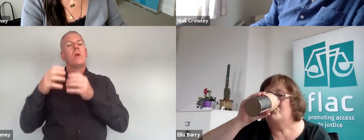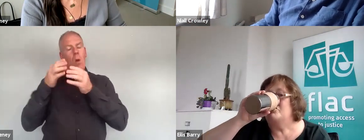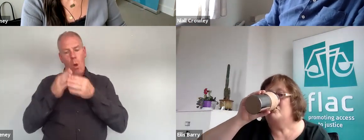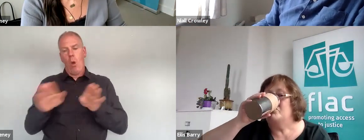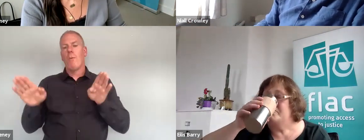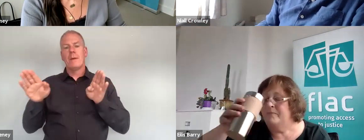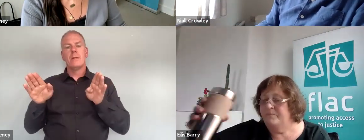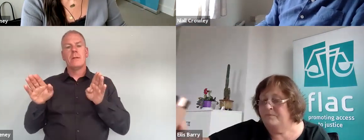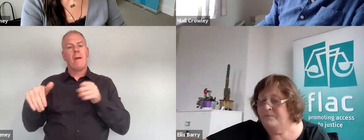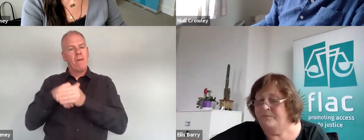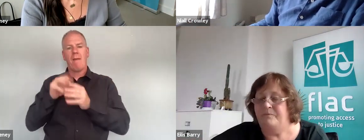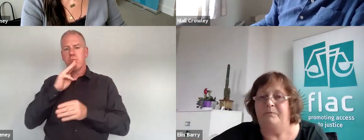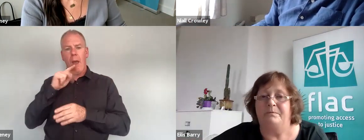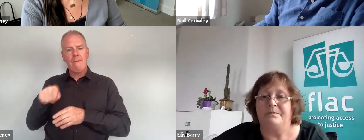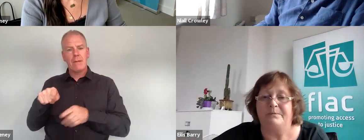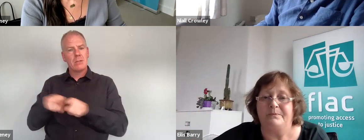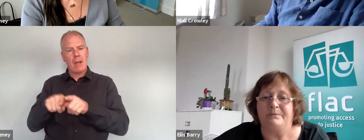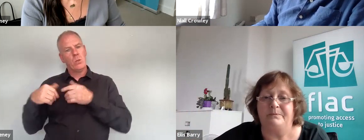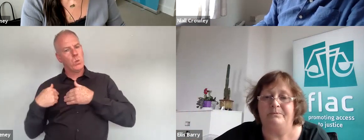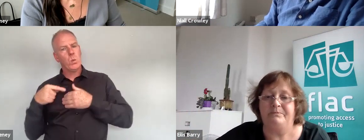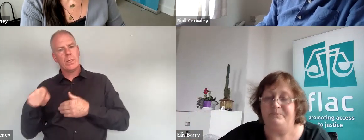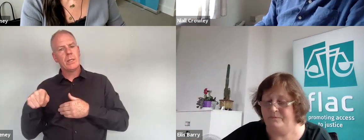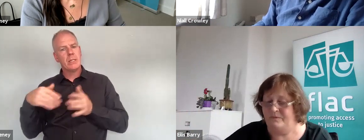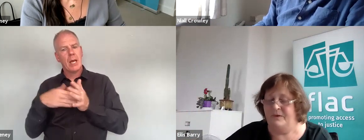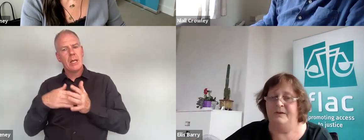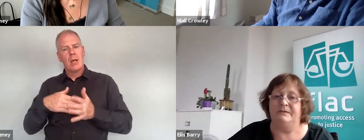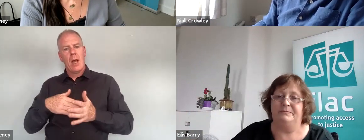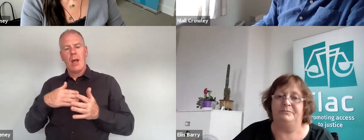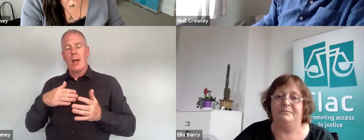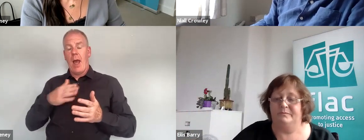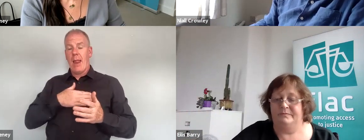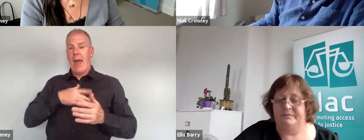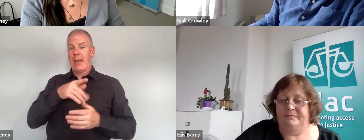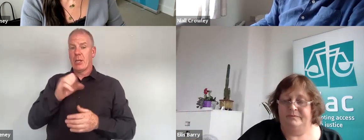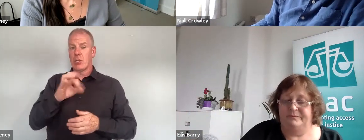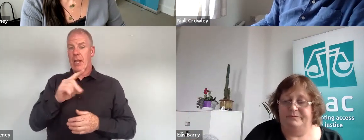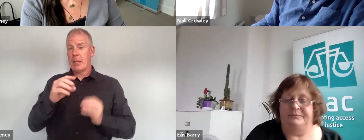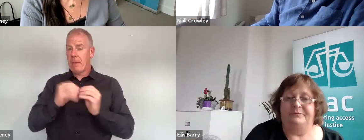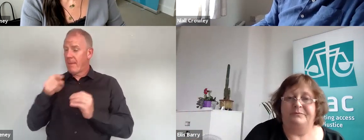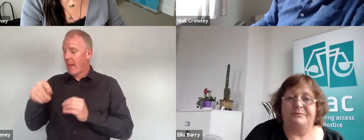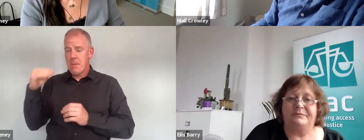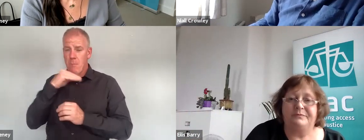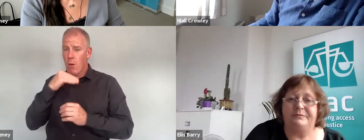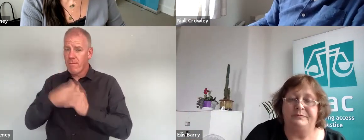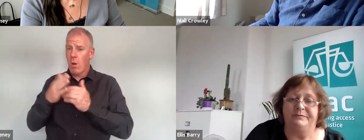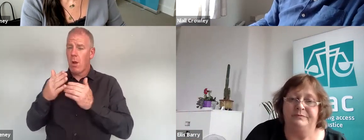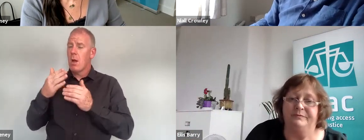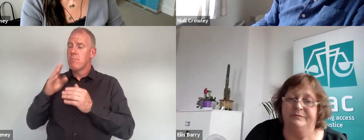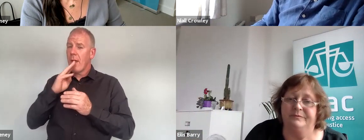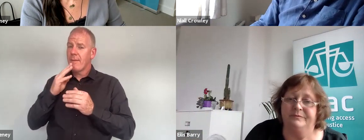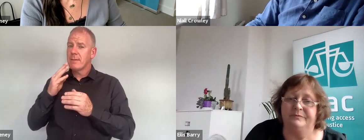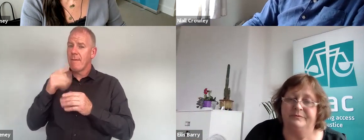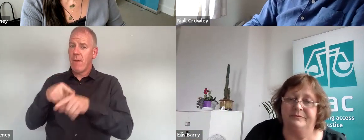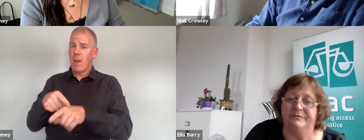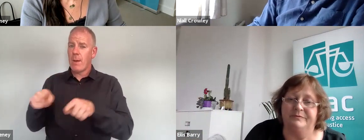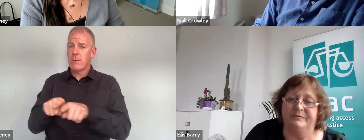duty into the private sector as well I like Sinead's mention of that I think that would be really important in terms of the Equal Status